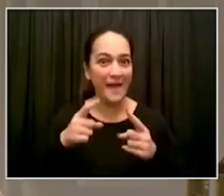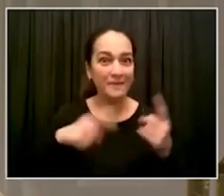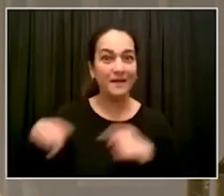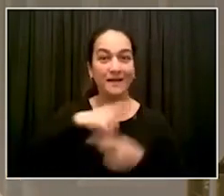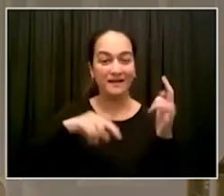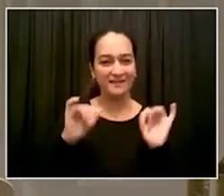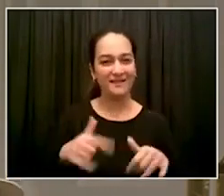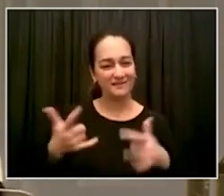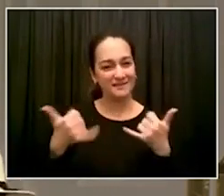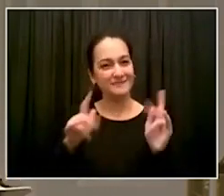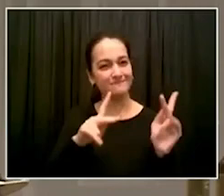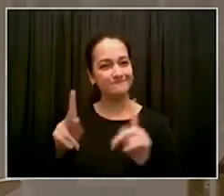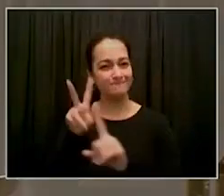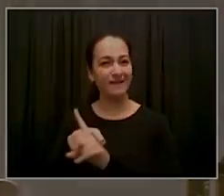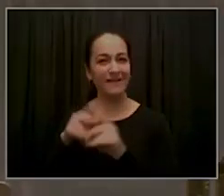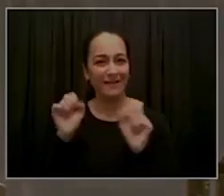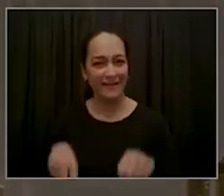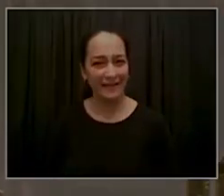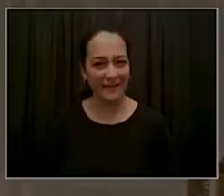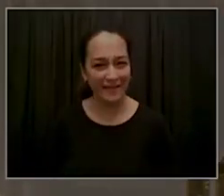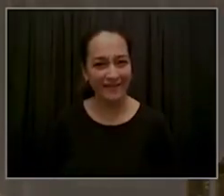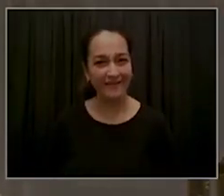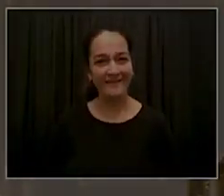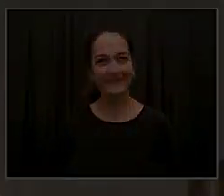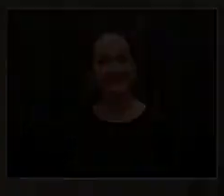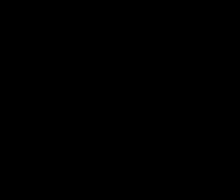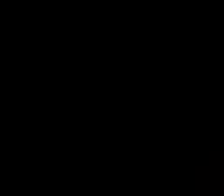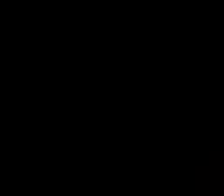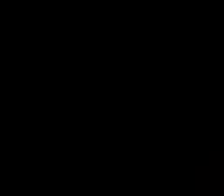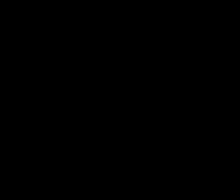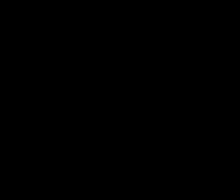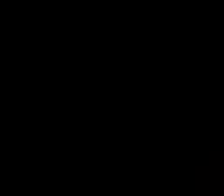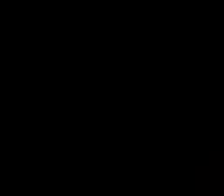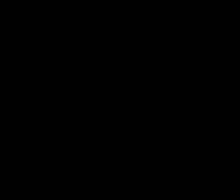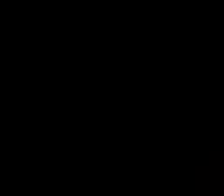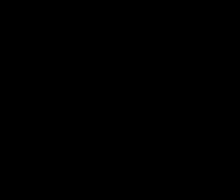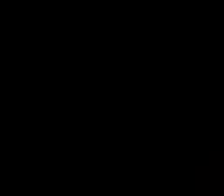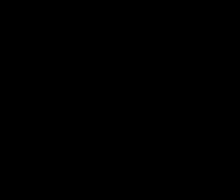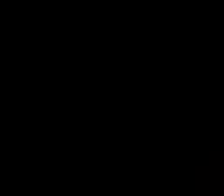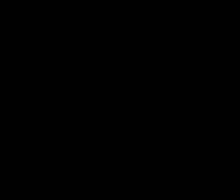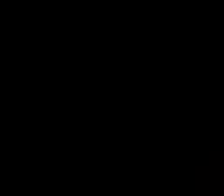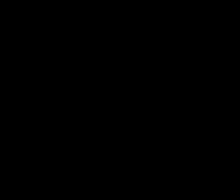You said it all. You said it all. T-shirt? You